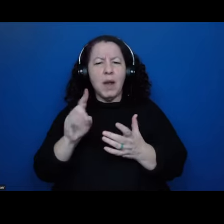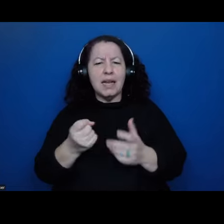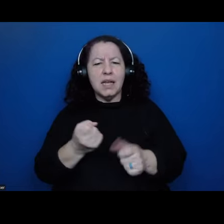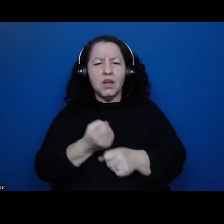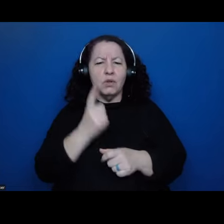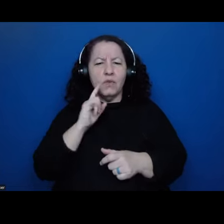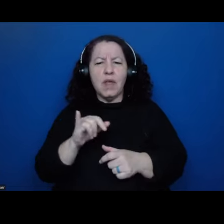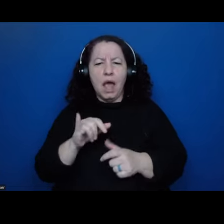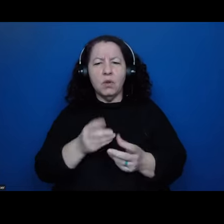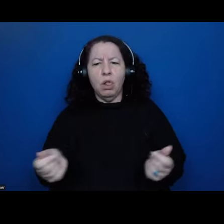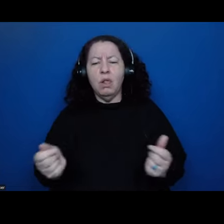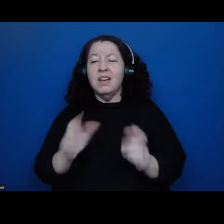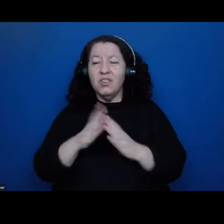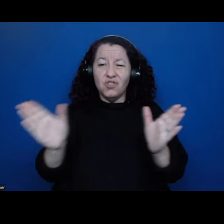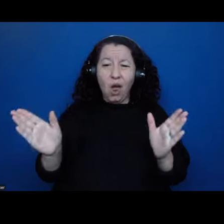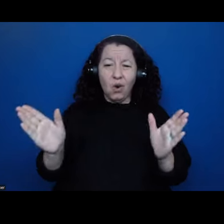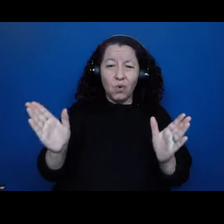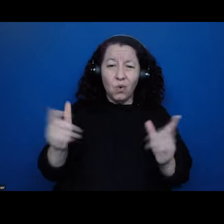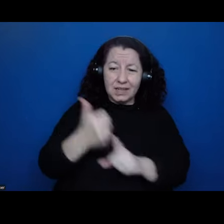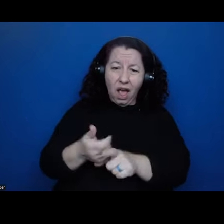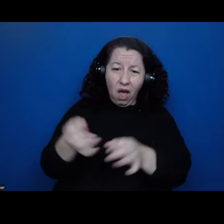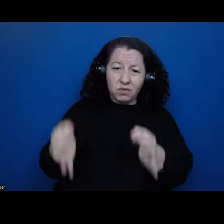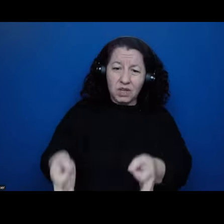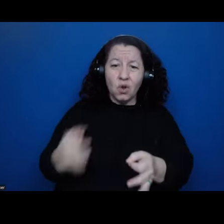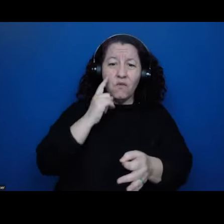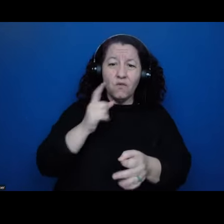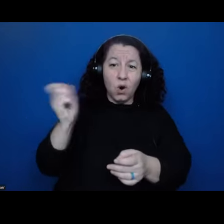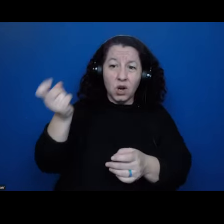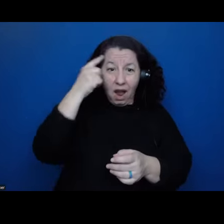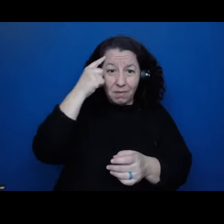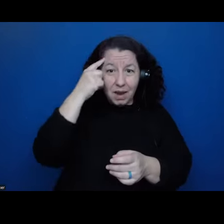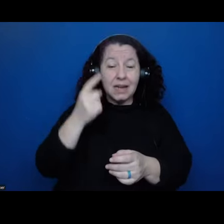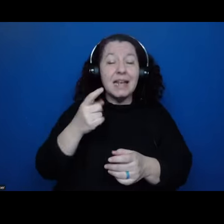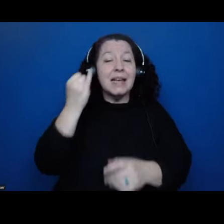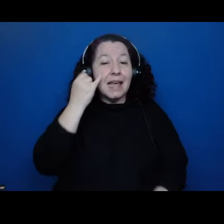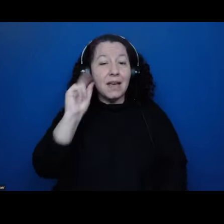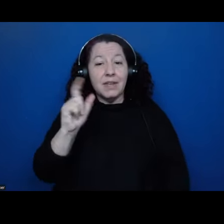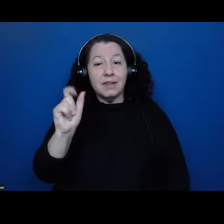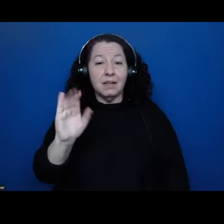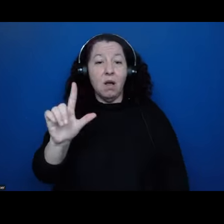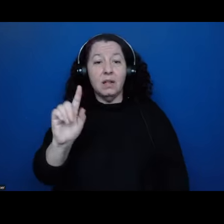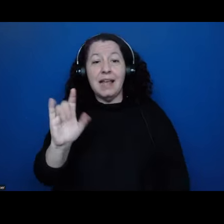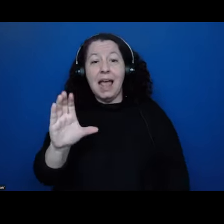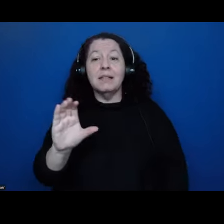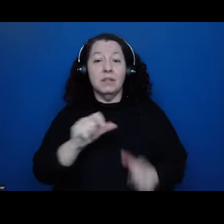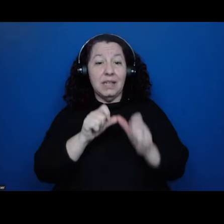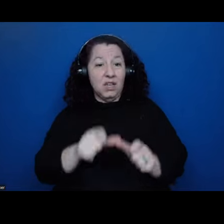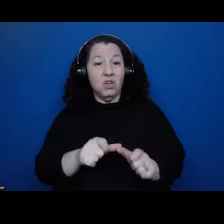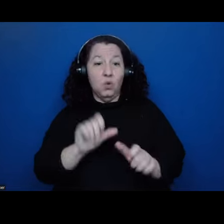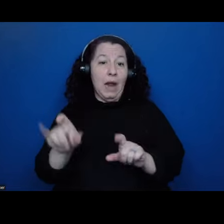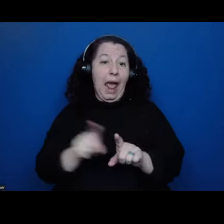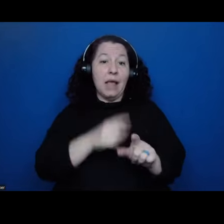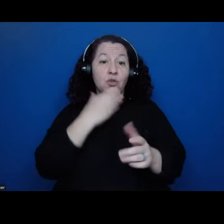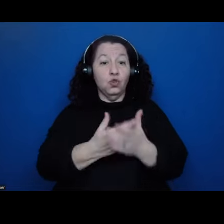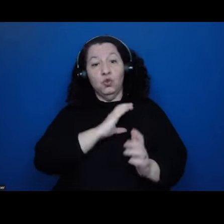in governmental matters as long as the Tlaskal texts were good Christians. So the Spanish